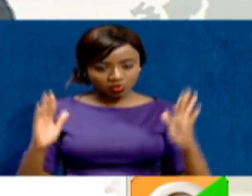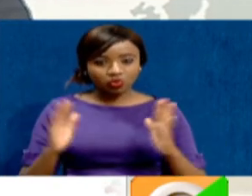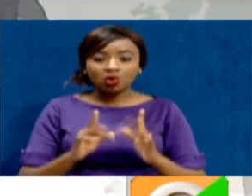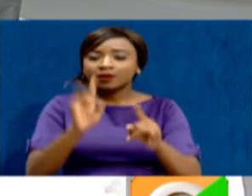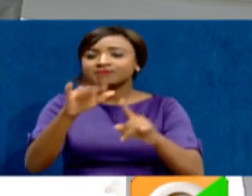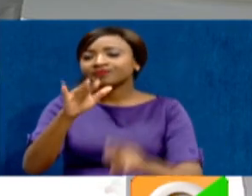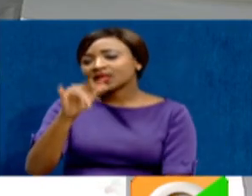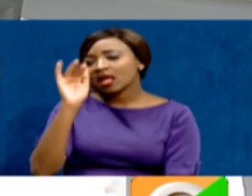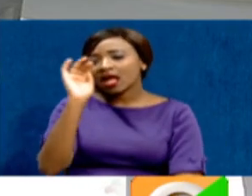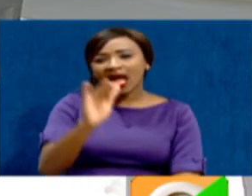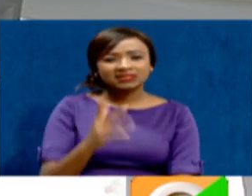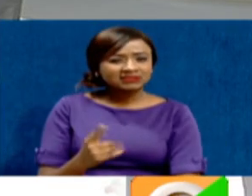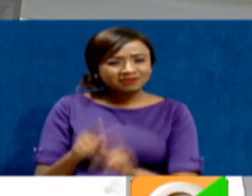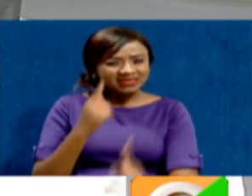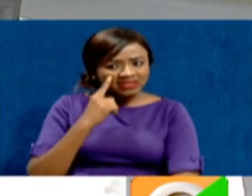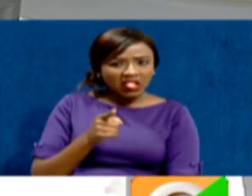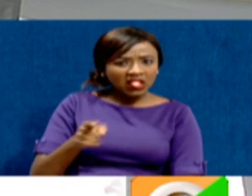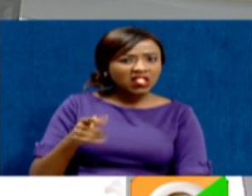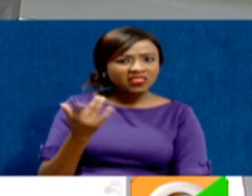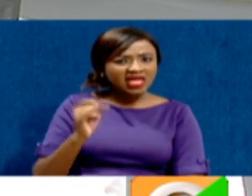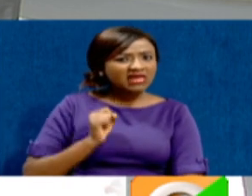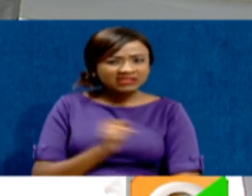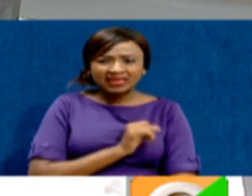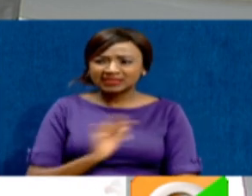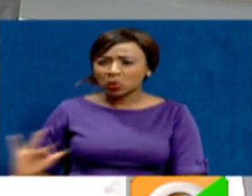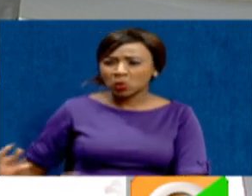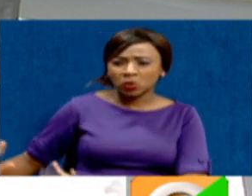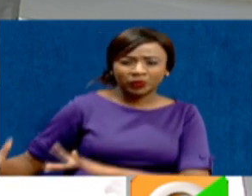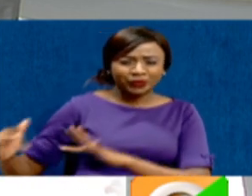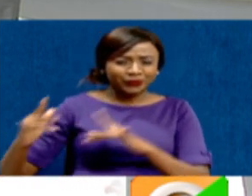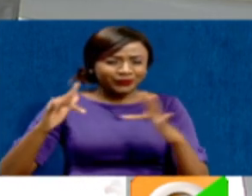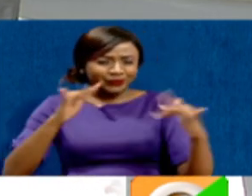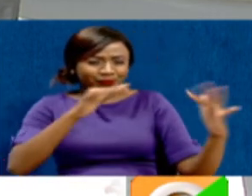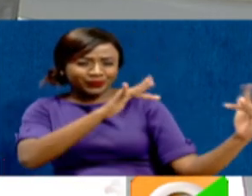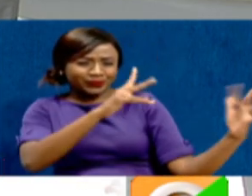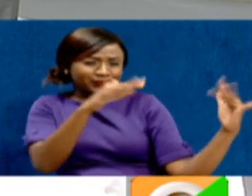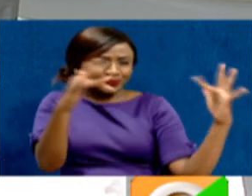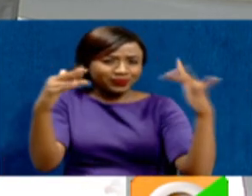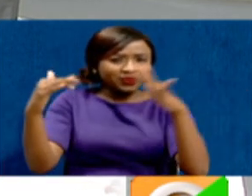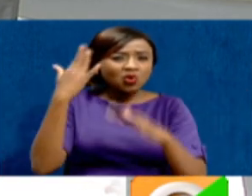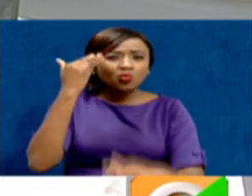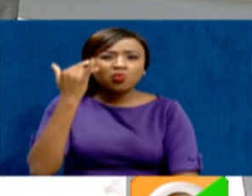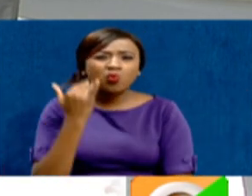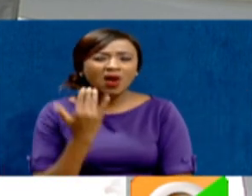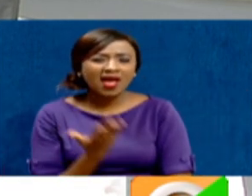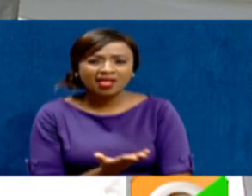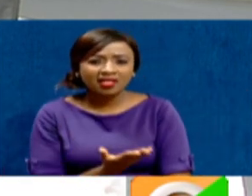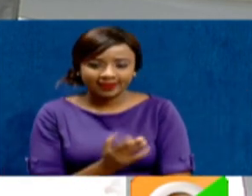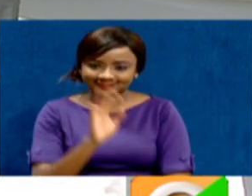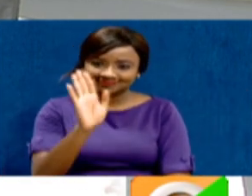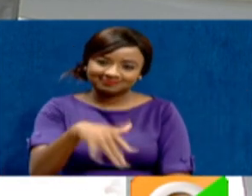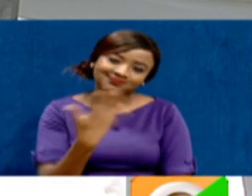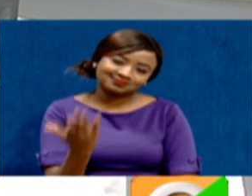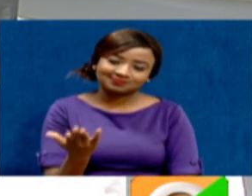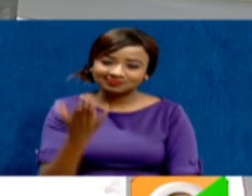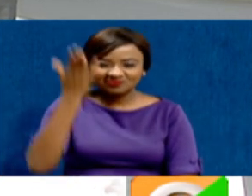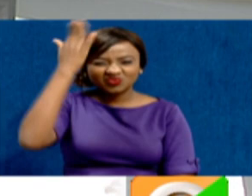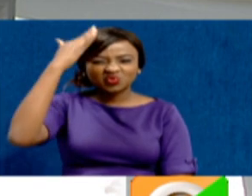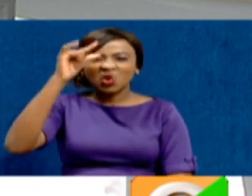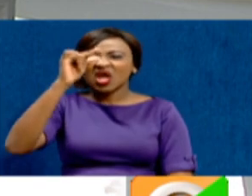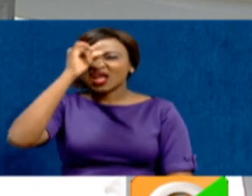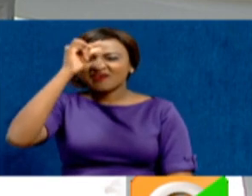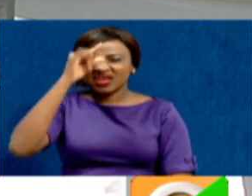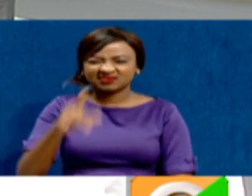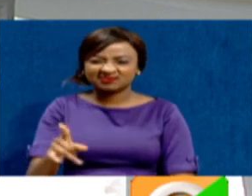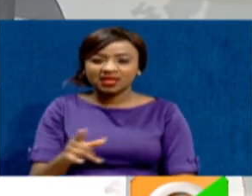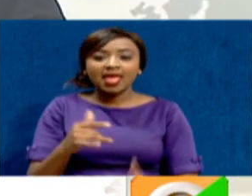billion shillings. But there's surely also emotions ran high today. Why was there so much commotion in the Senate? Because the government basically played